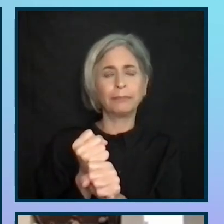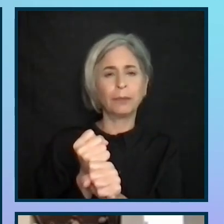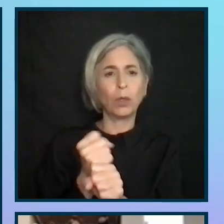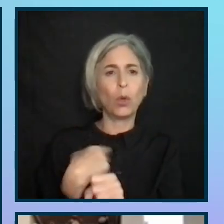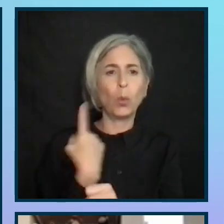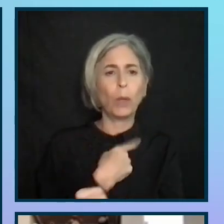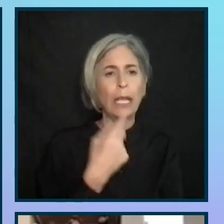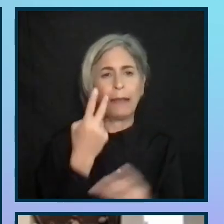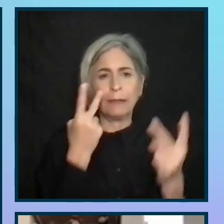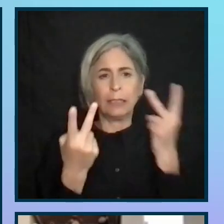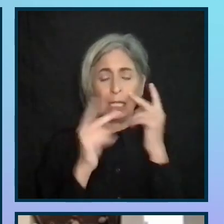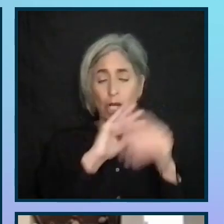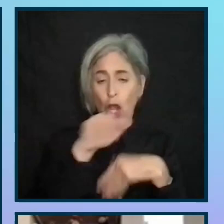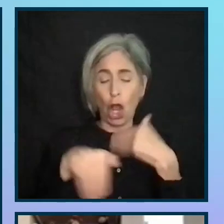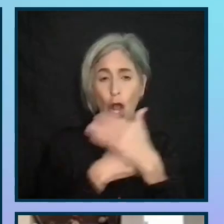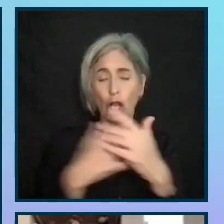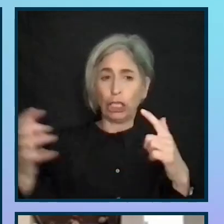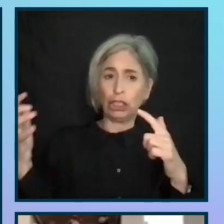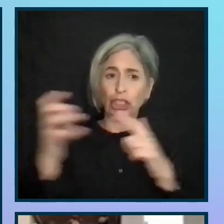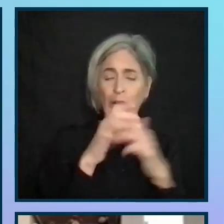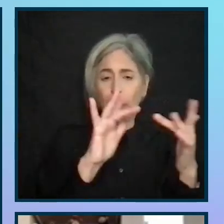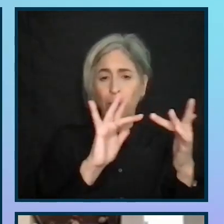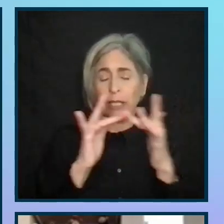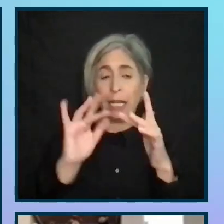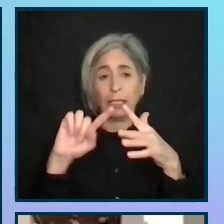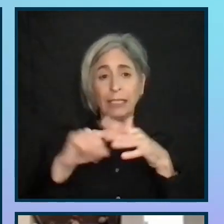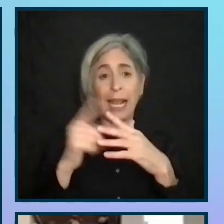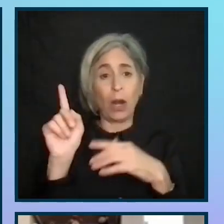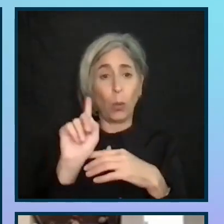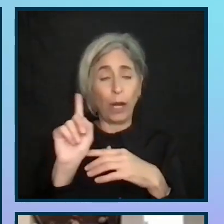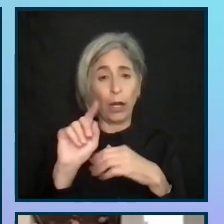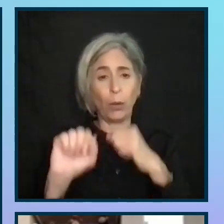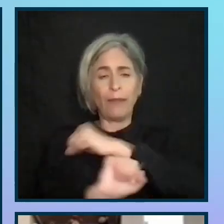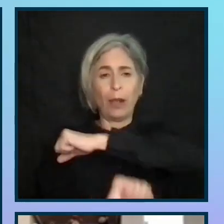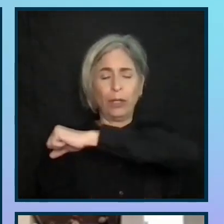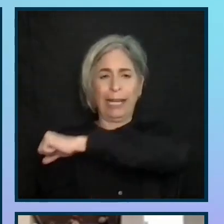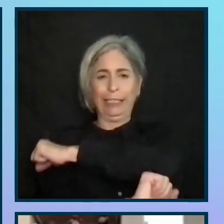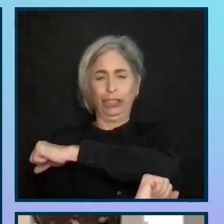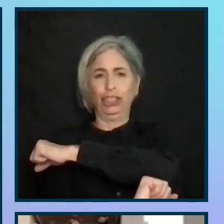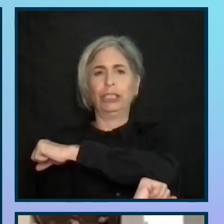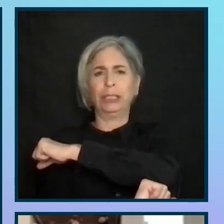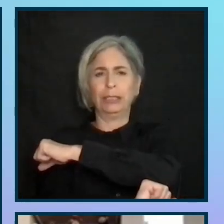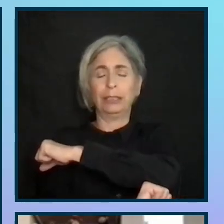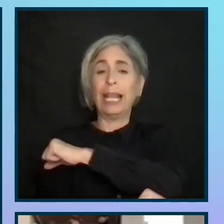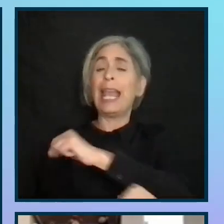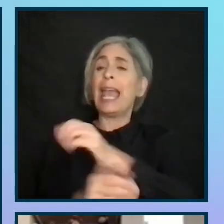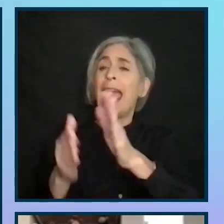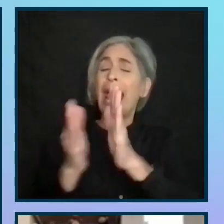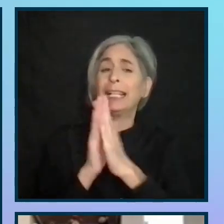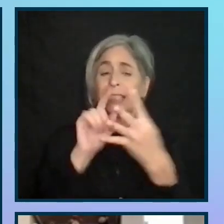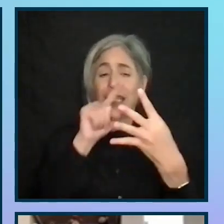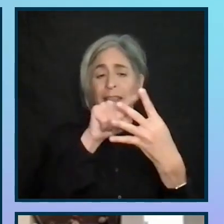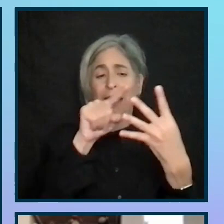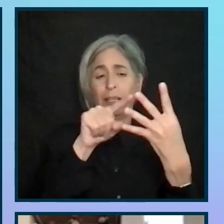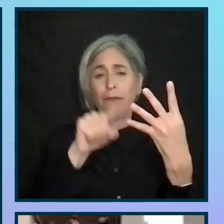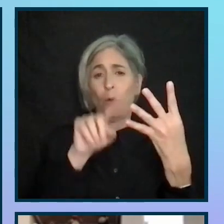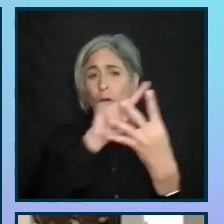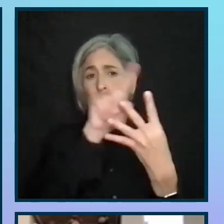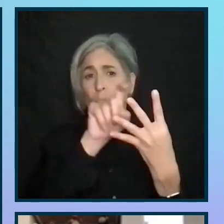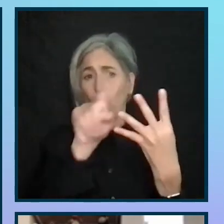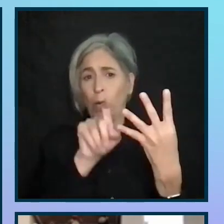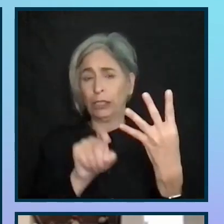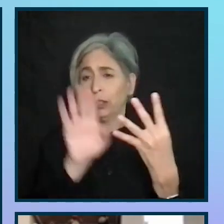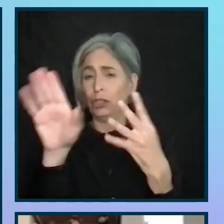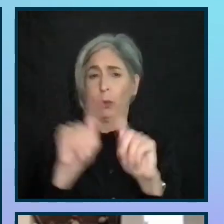that all champions networks begin with the foundational principles. By simply introducing these four questions to your team, you will start to